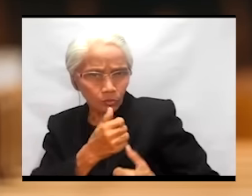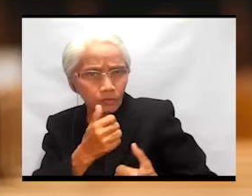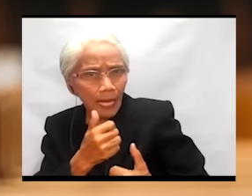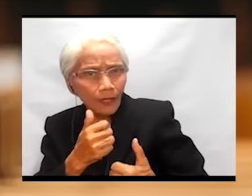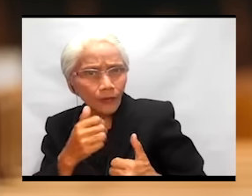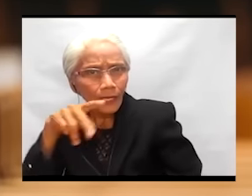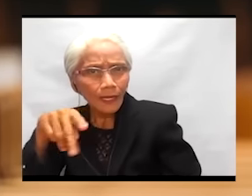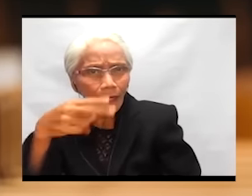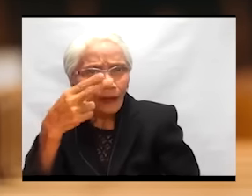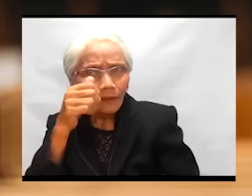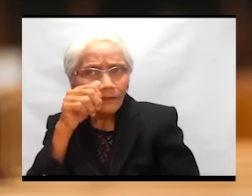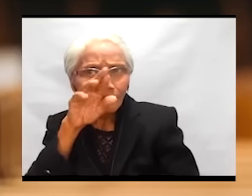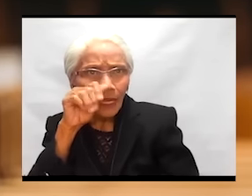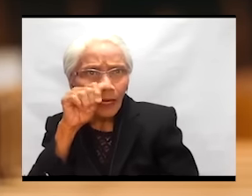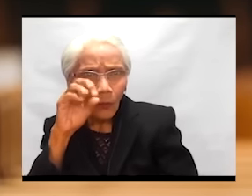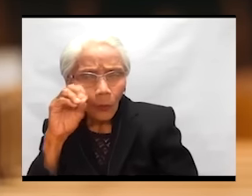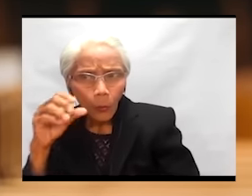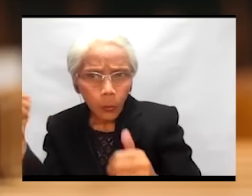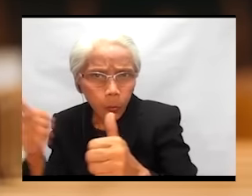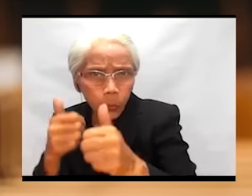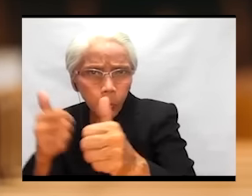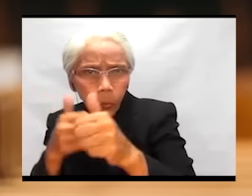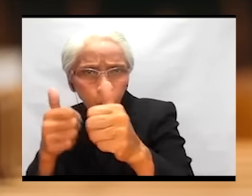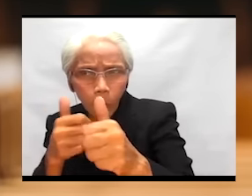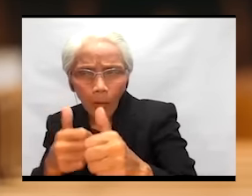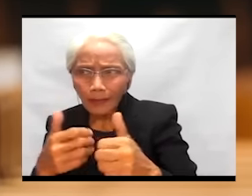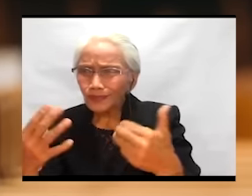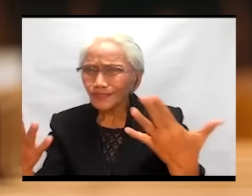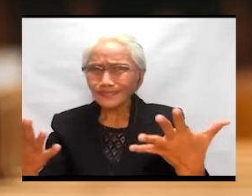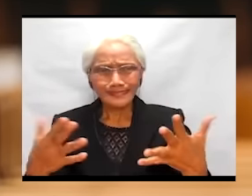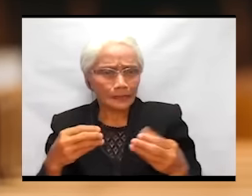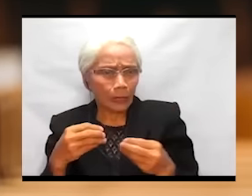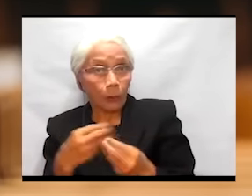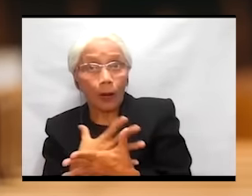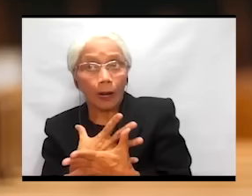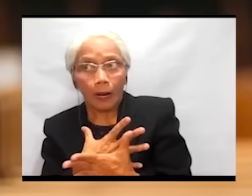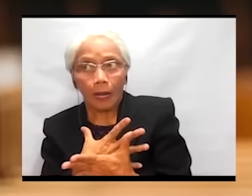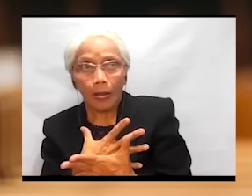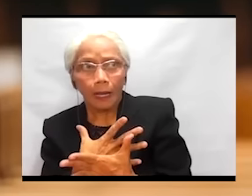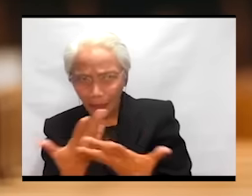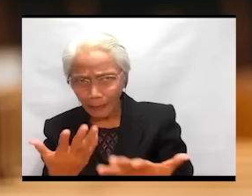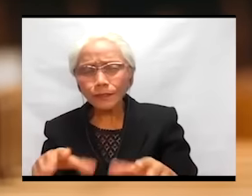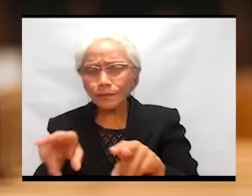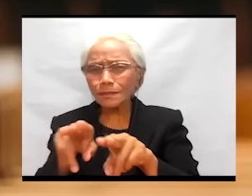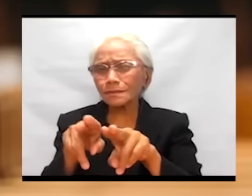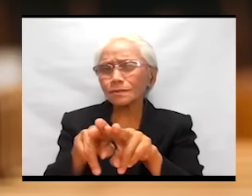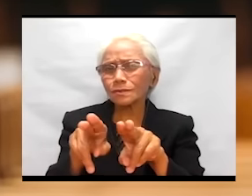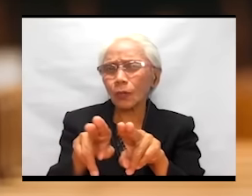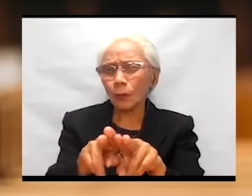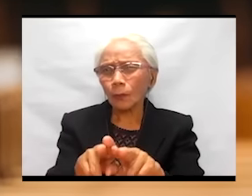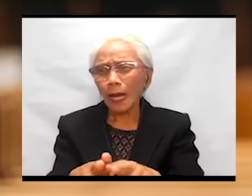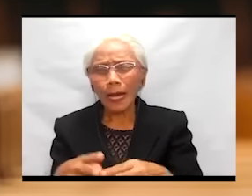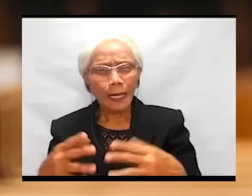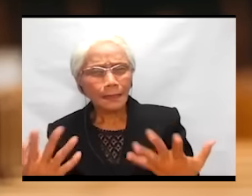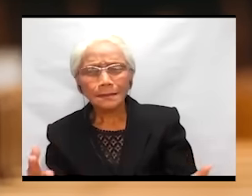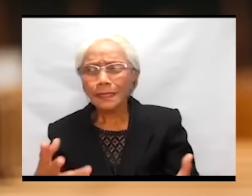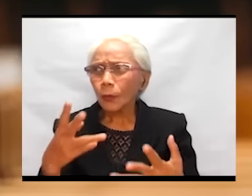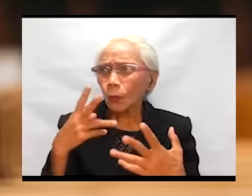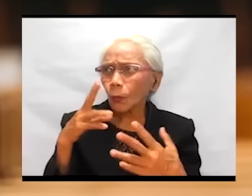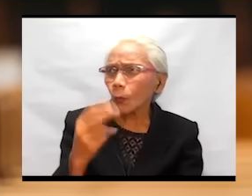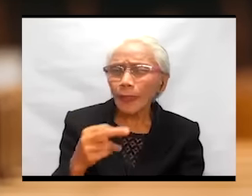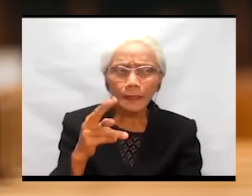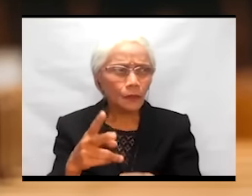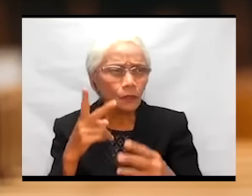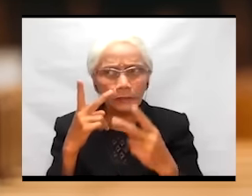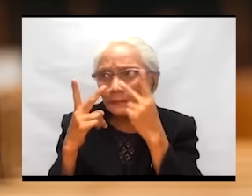And that's normal. Who would not get scared? When you see all the soldiers running after